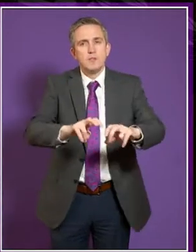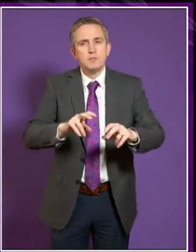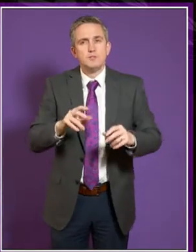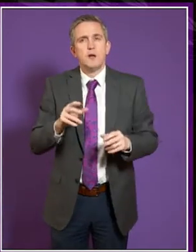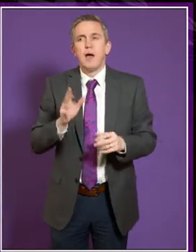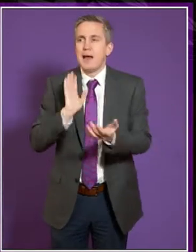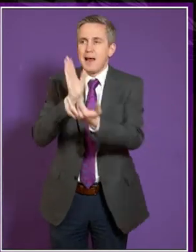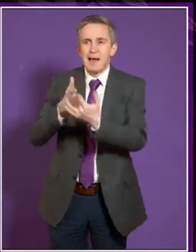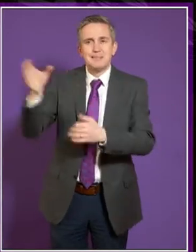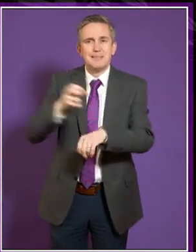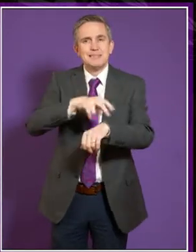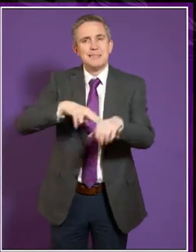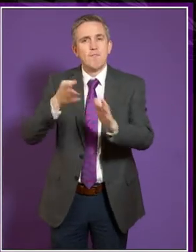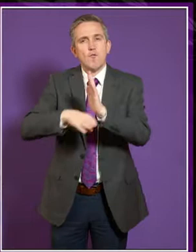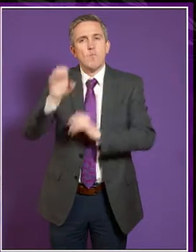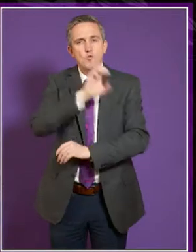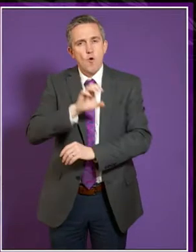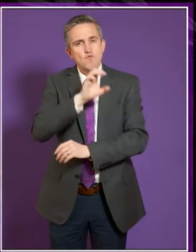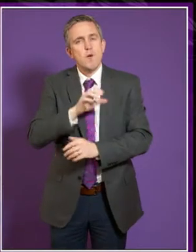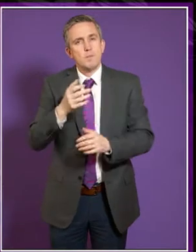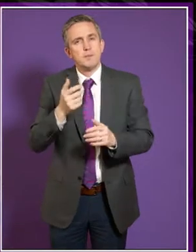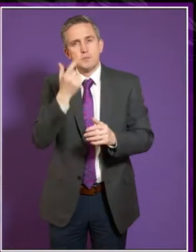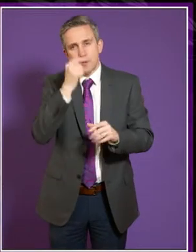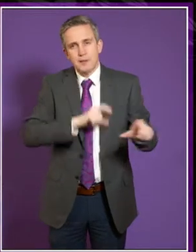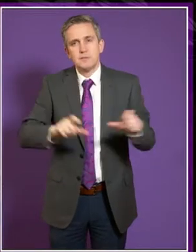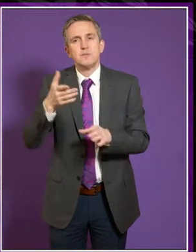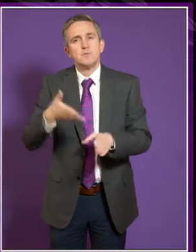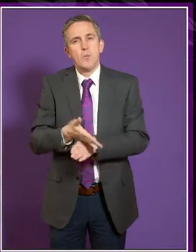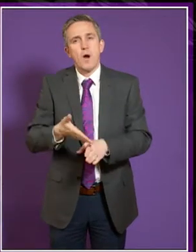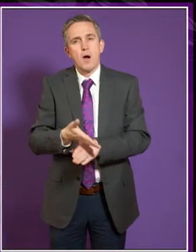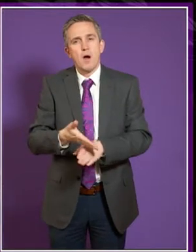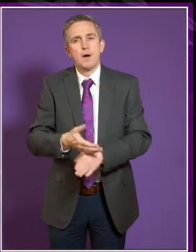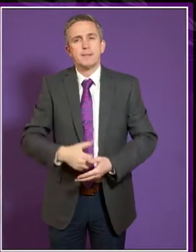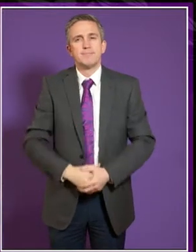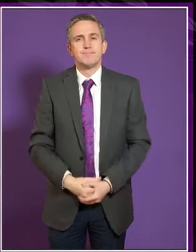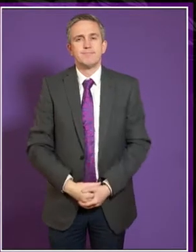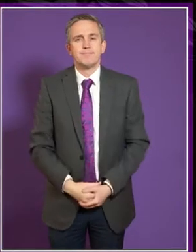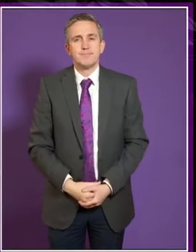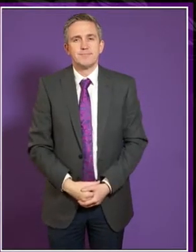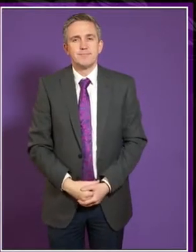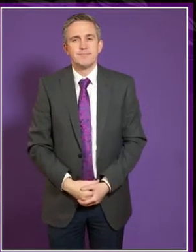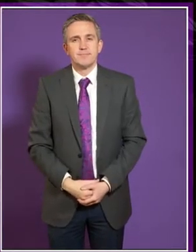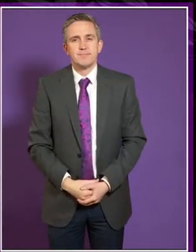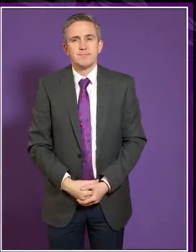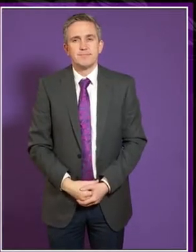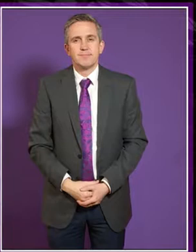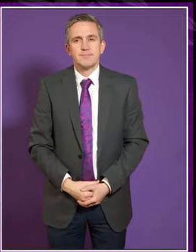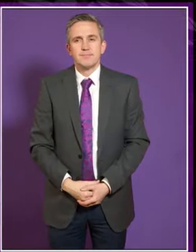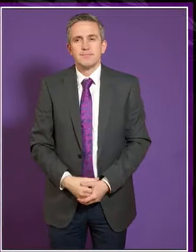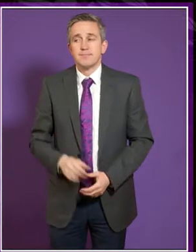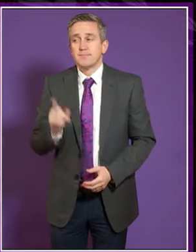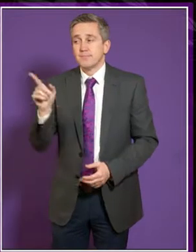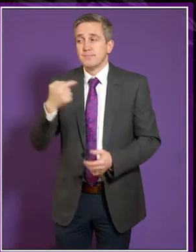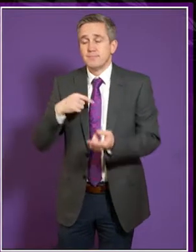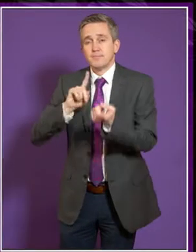whom are from Europe to do that research, you know, continues. Thank you. Thank you. Thank you, Mary. could probably give a slightly less diplomatic